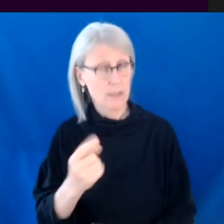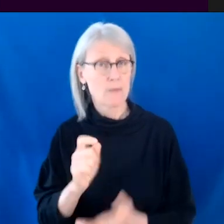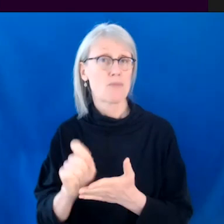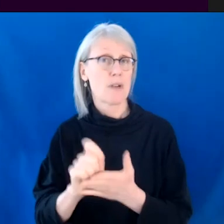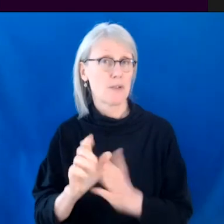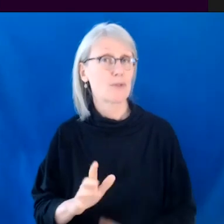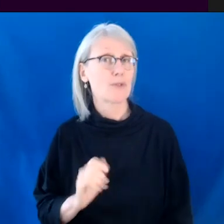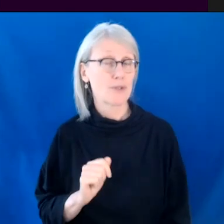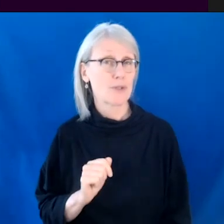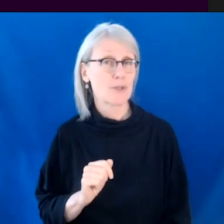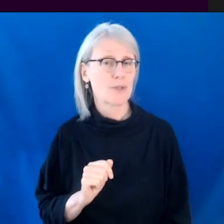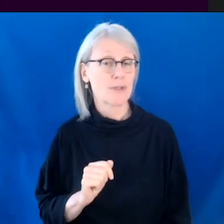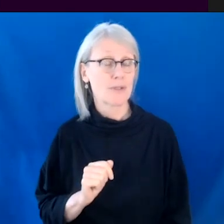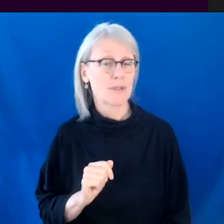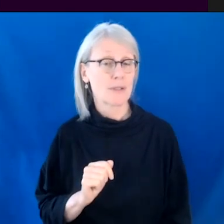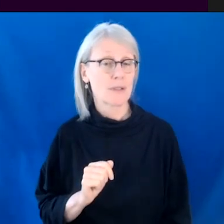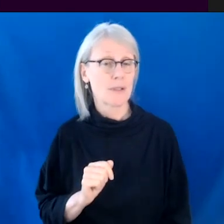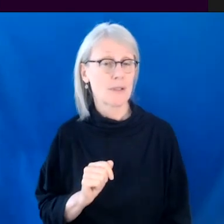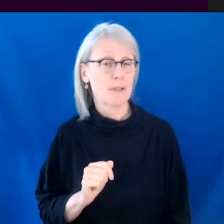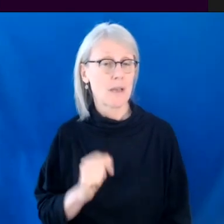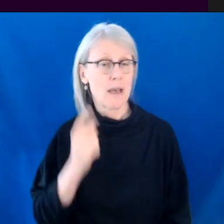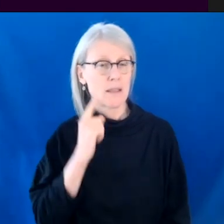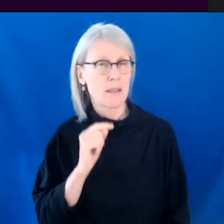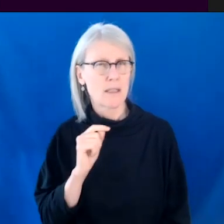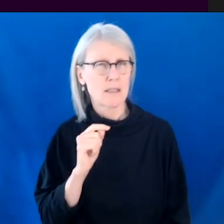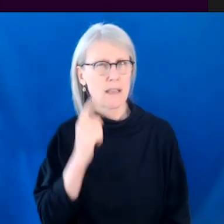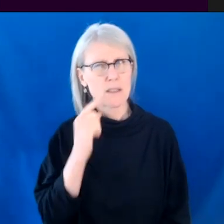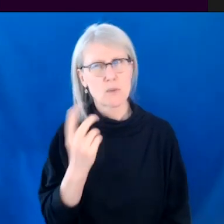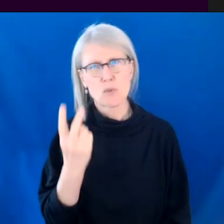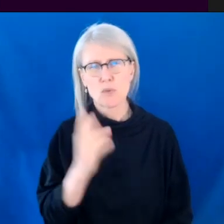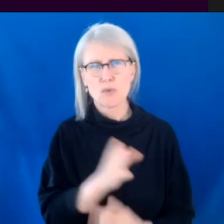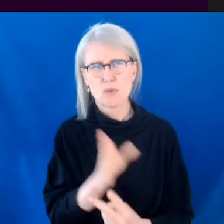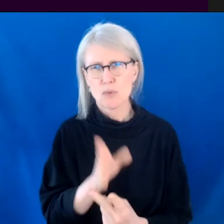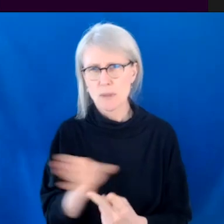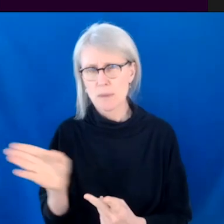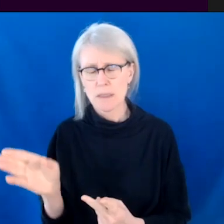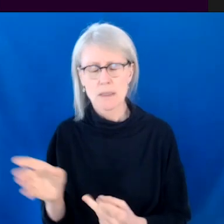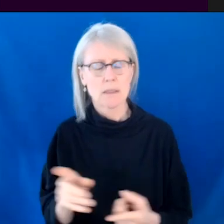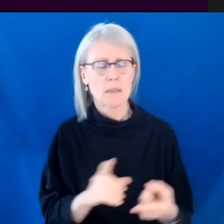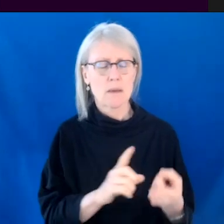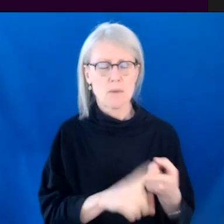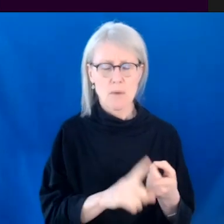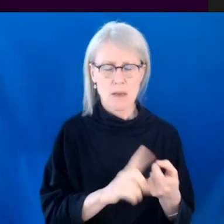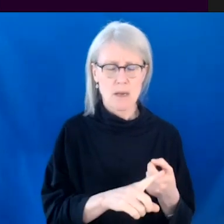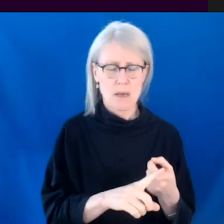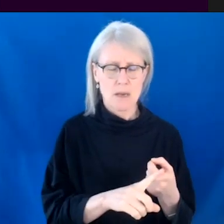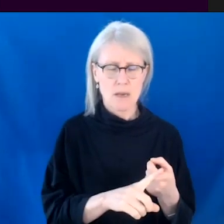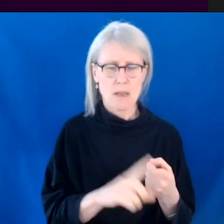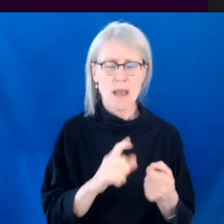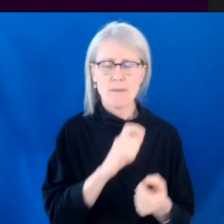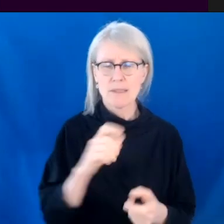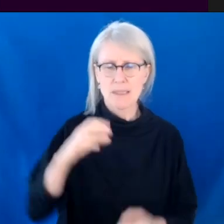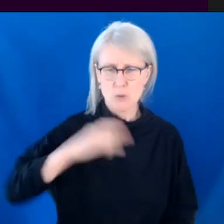there are two, I think there are two streams. One is like, you have to have, uh, like a certain amount of